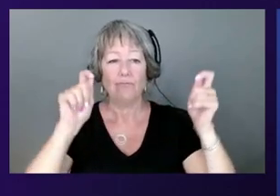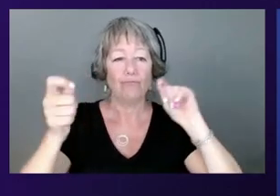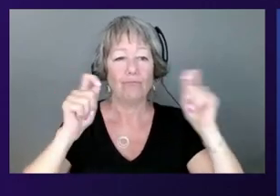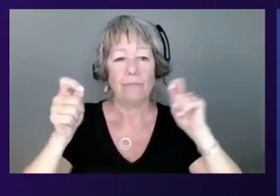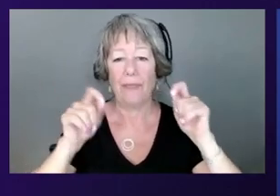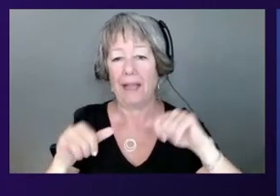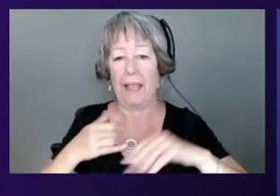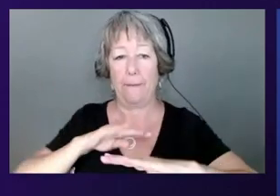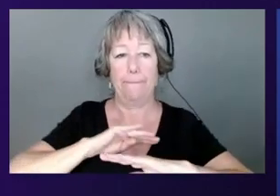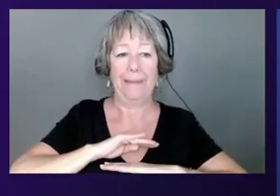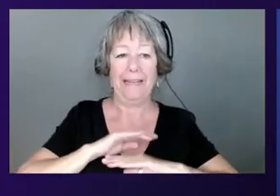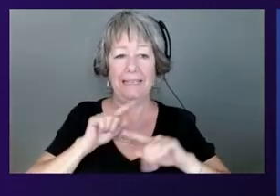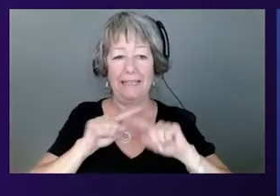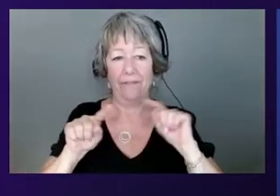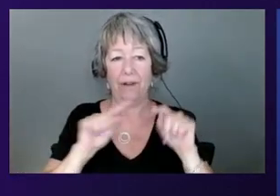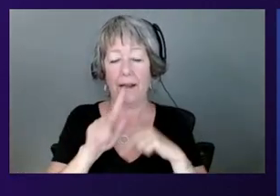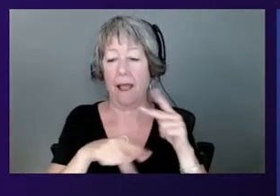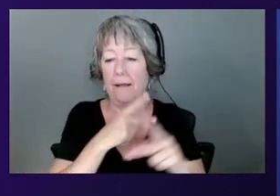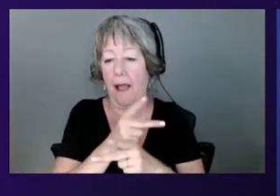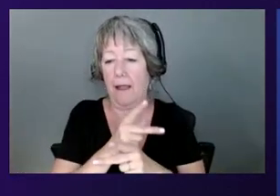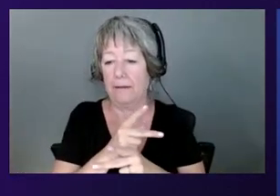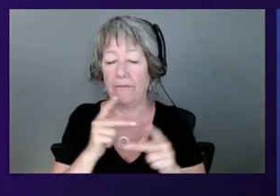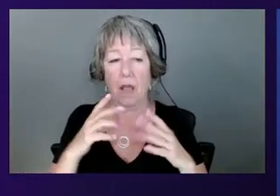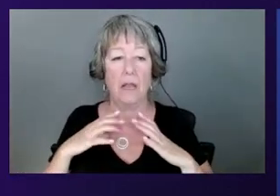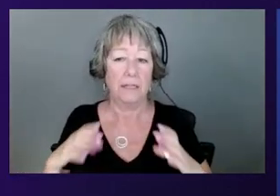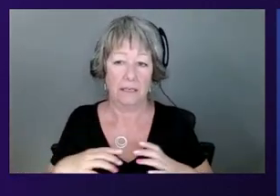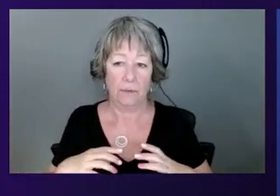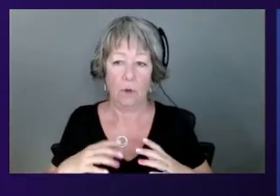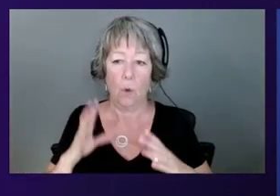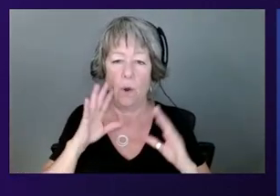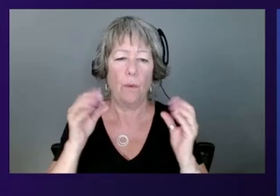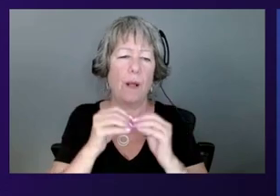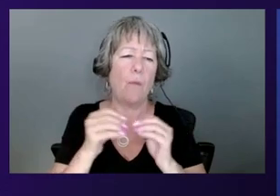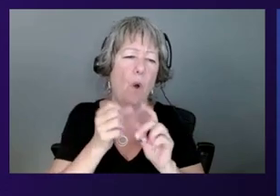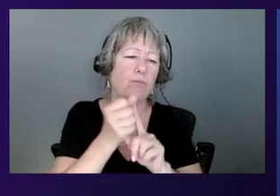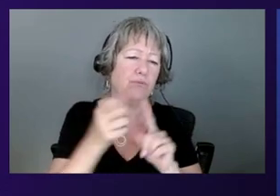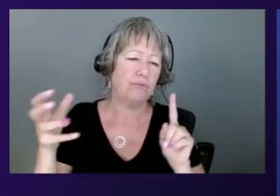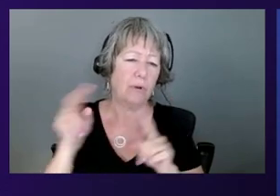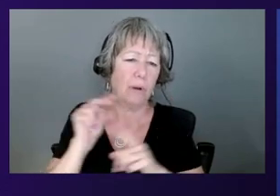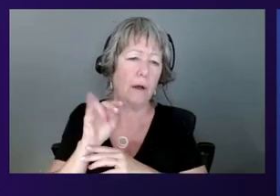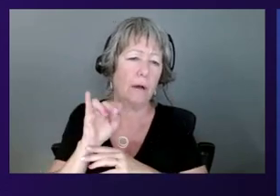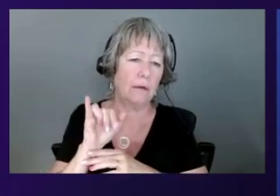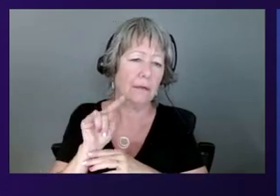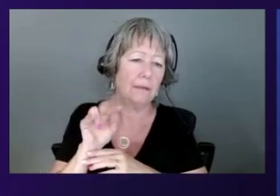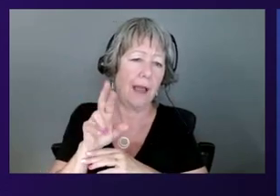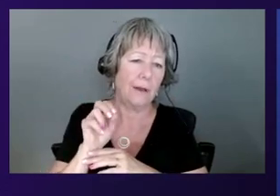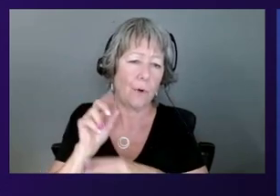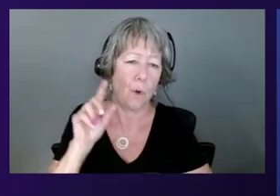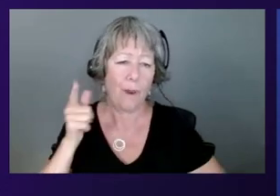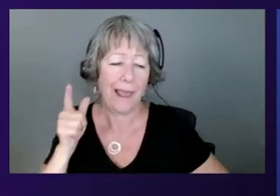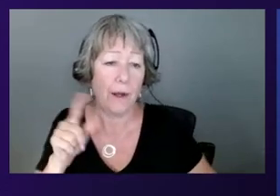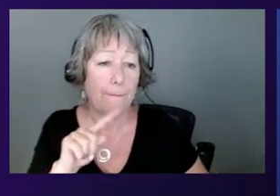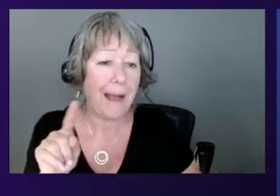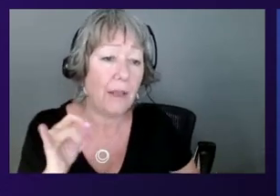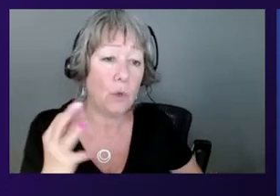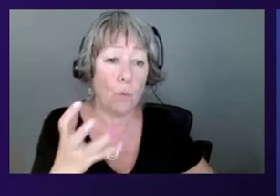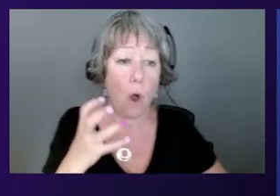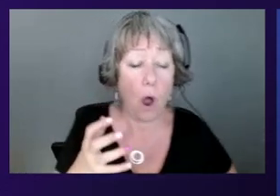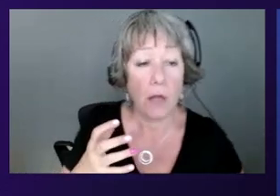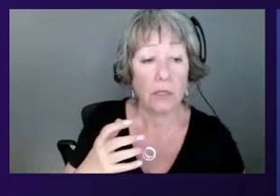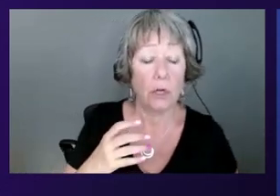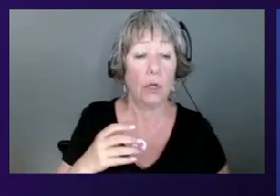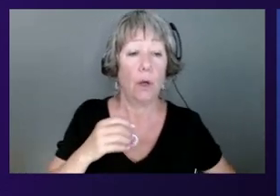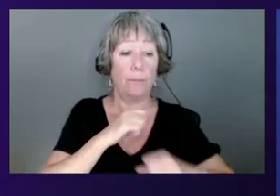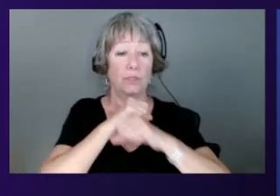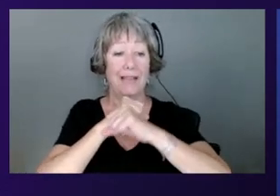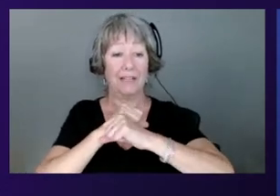different types of customer requirements. Now, we're going to go more into more details about Nitro later, but, you if you're looking for protection from AWS operators, we